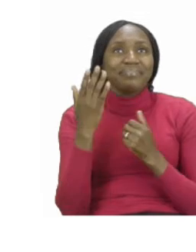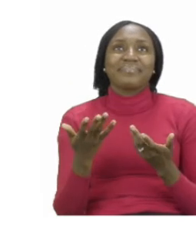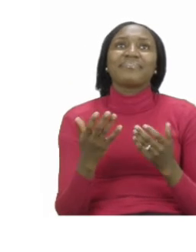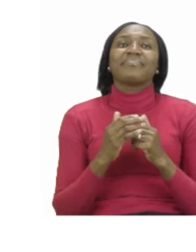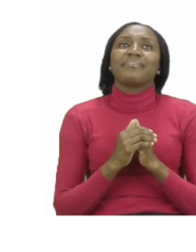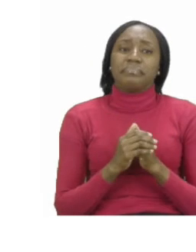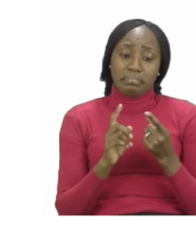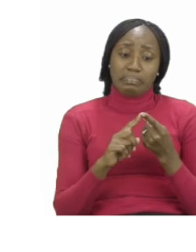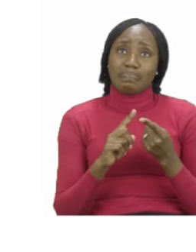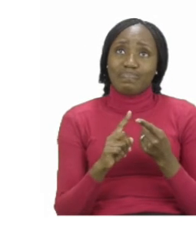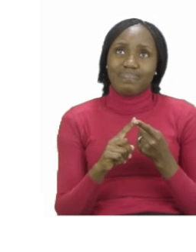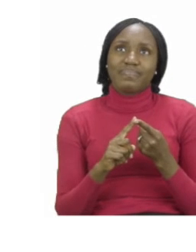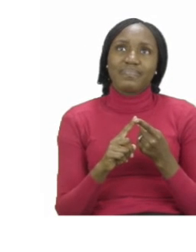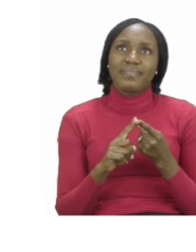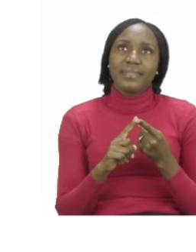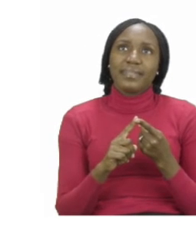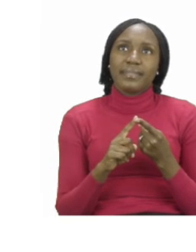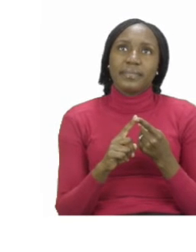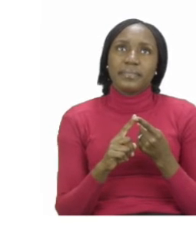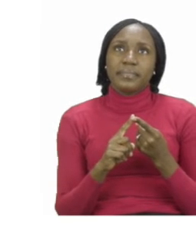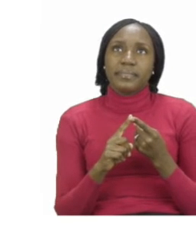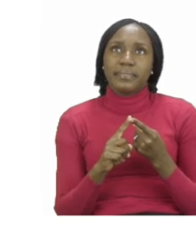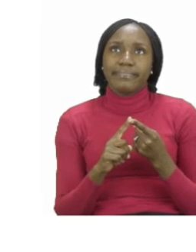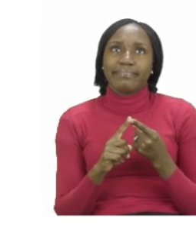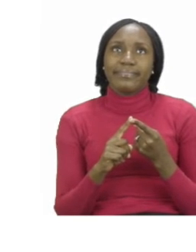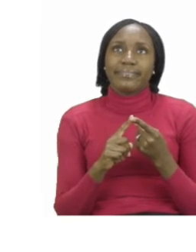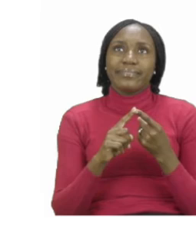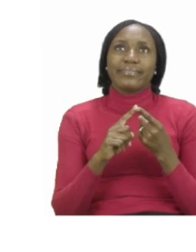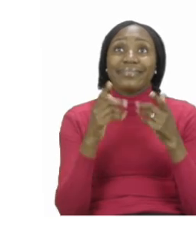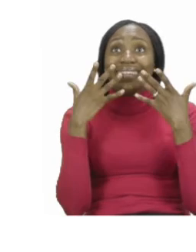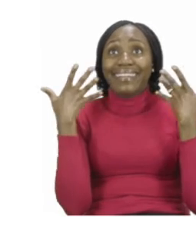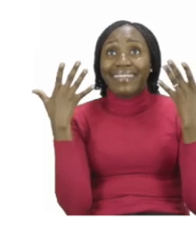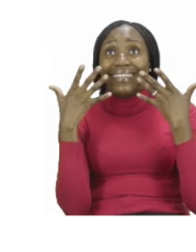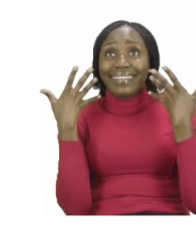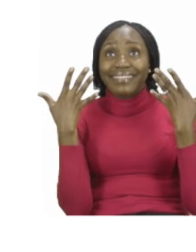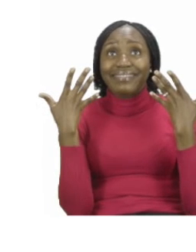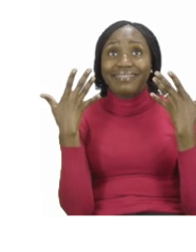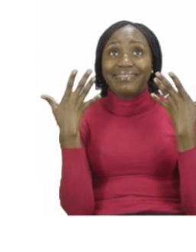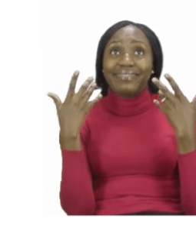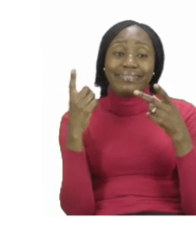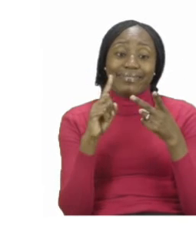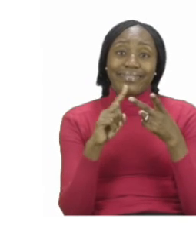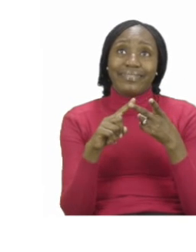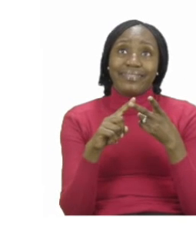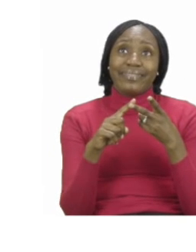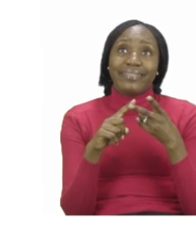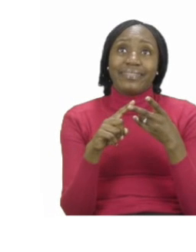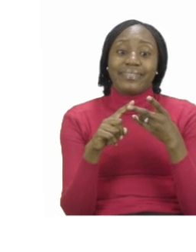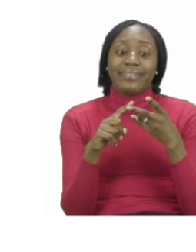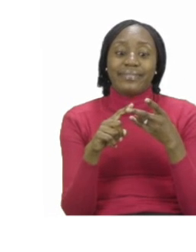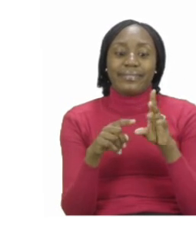first one is a picture of a cat. Then we have a picture of